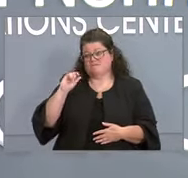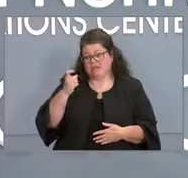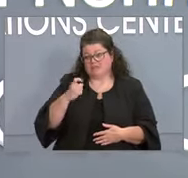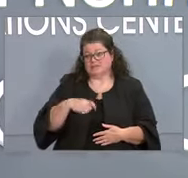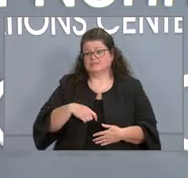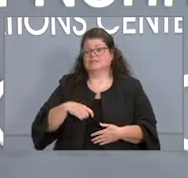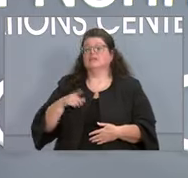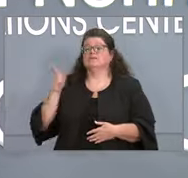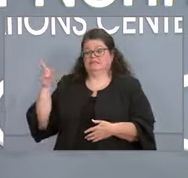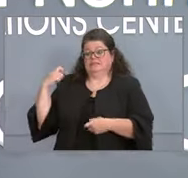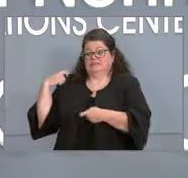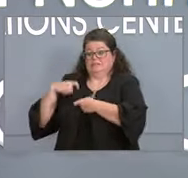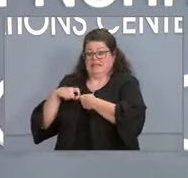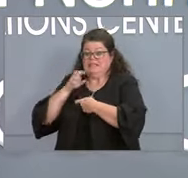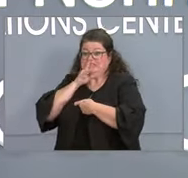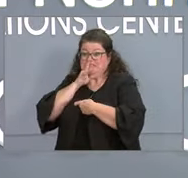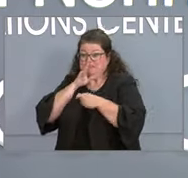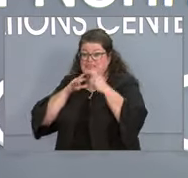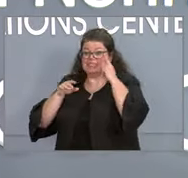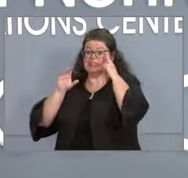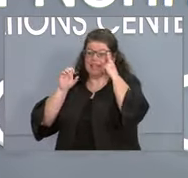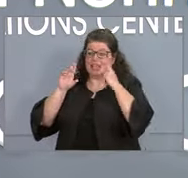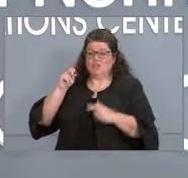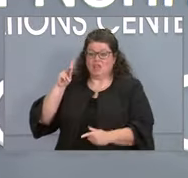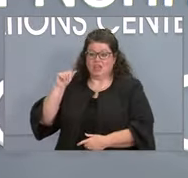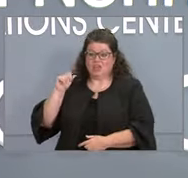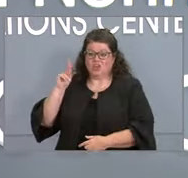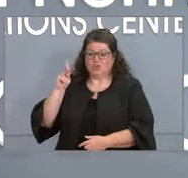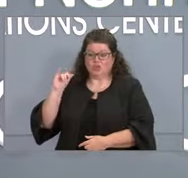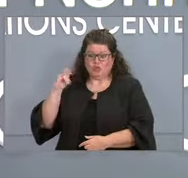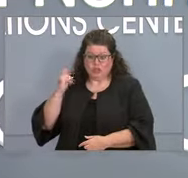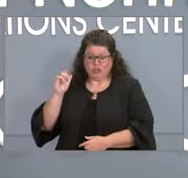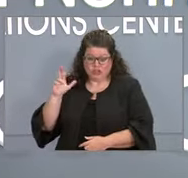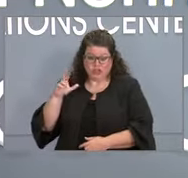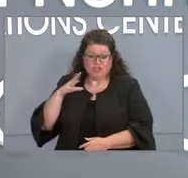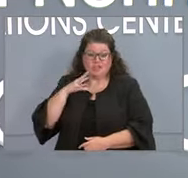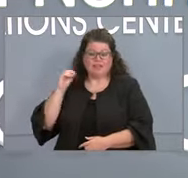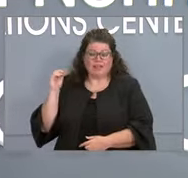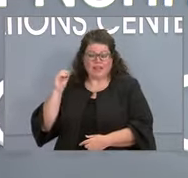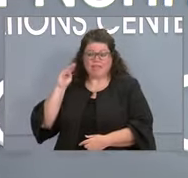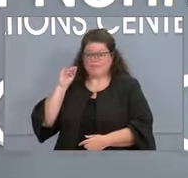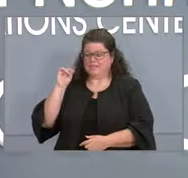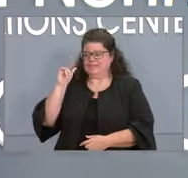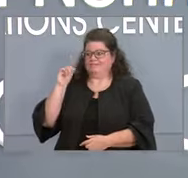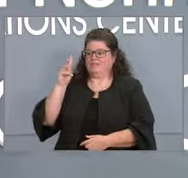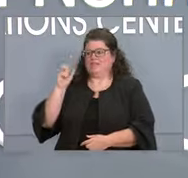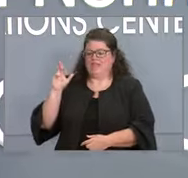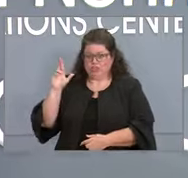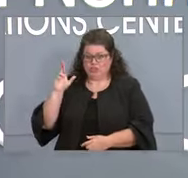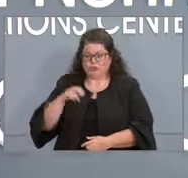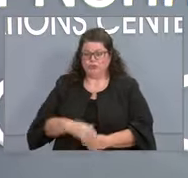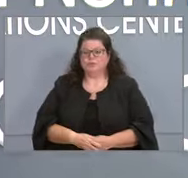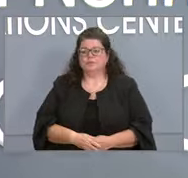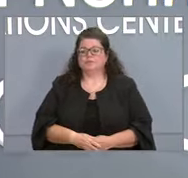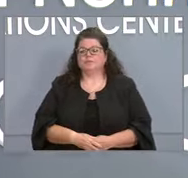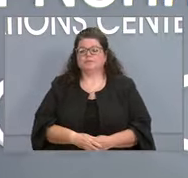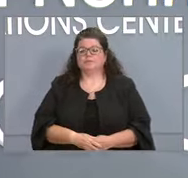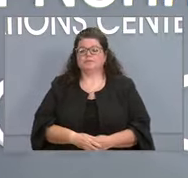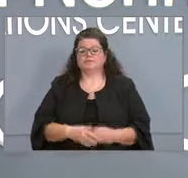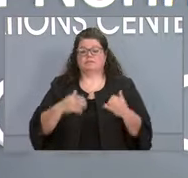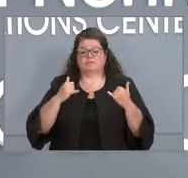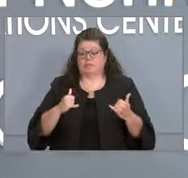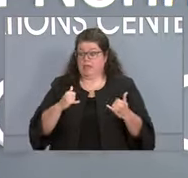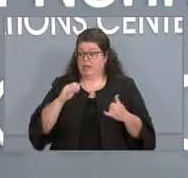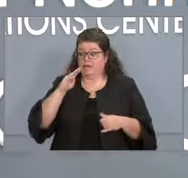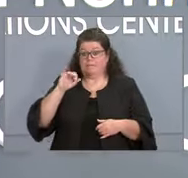Yasmin Mativir and Erica Kugler are our Spanish language interpreters. We're now here from media who are